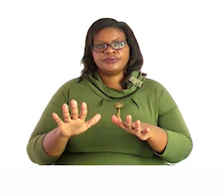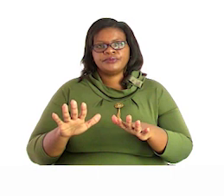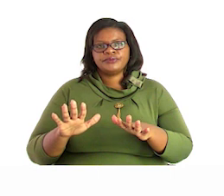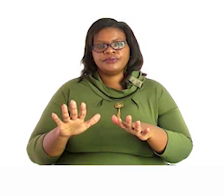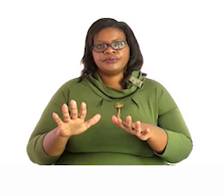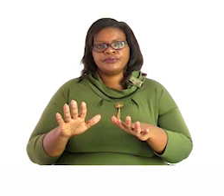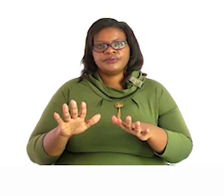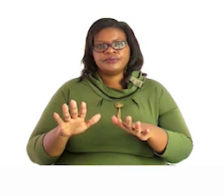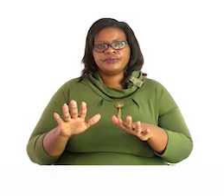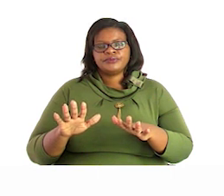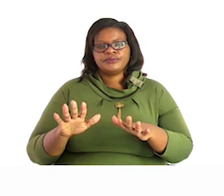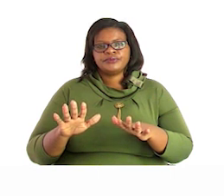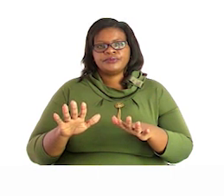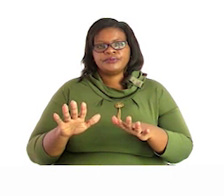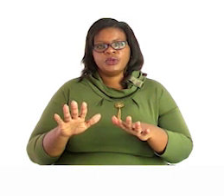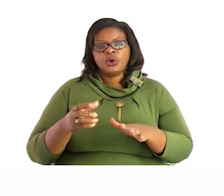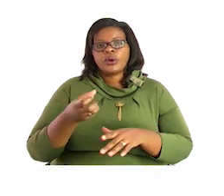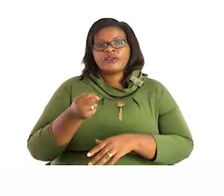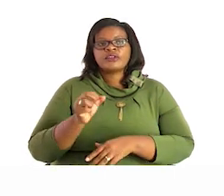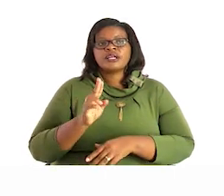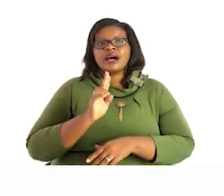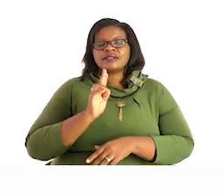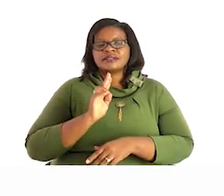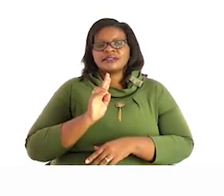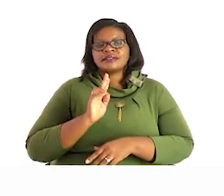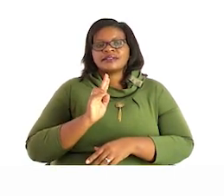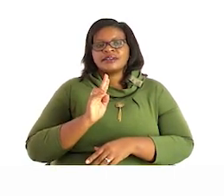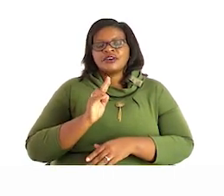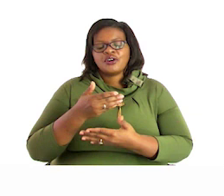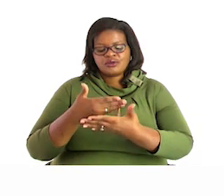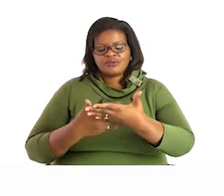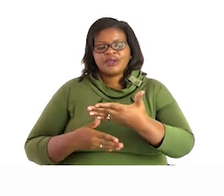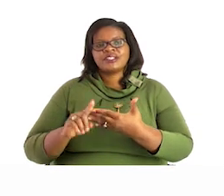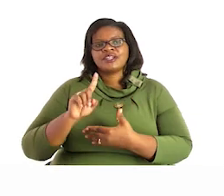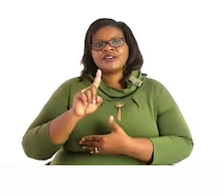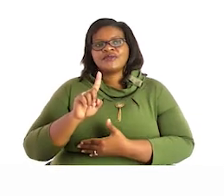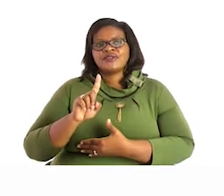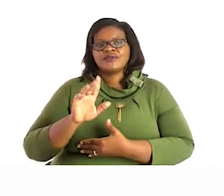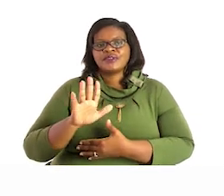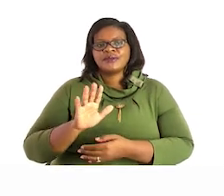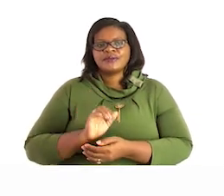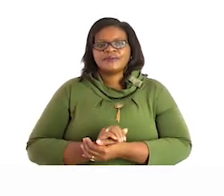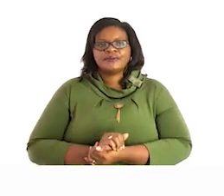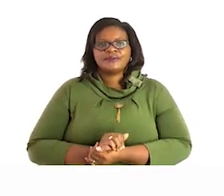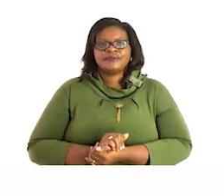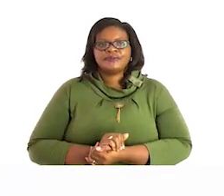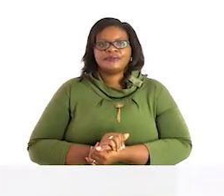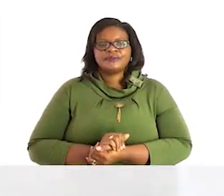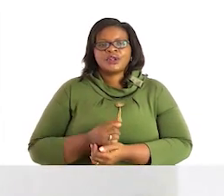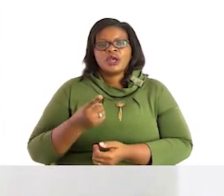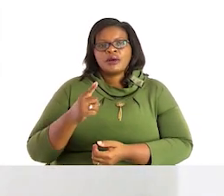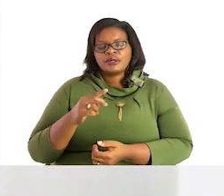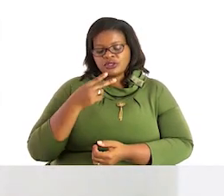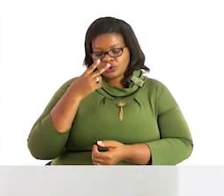we are having our memorandum on page 15 that one will help you to come up to